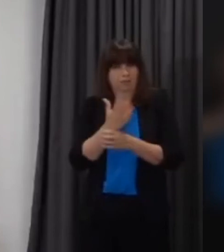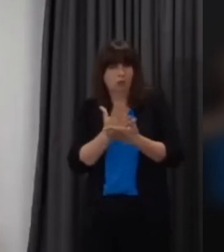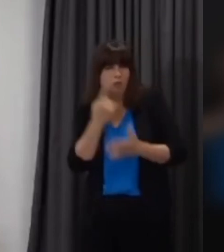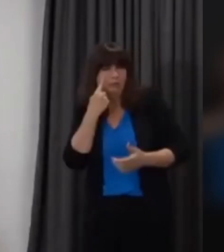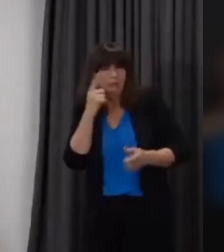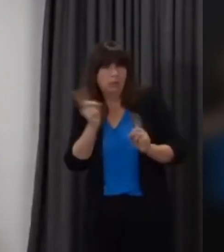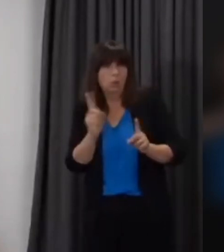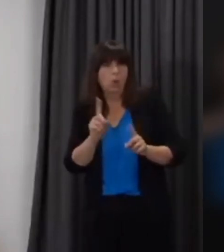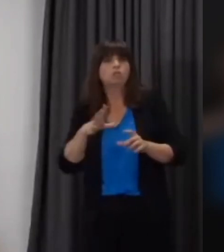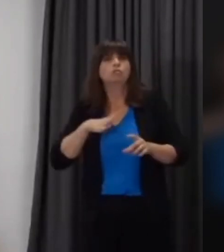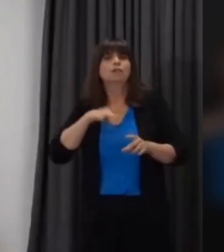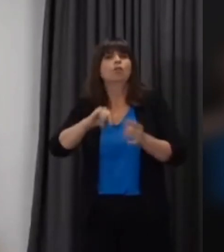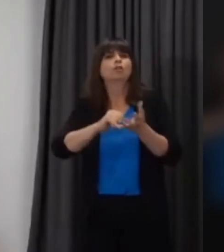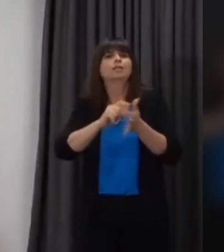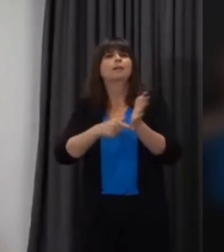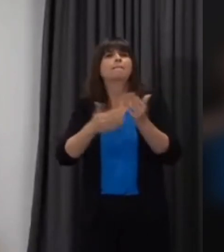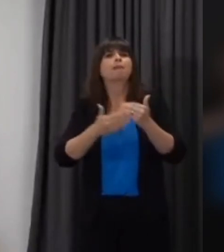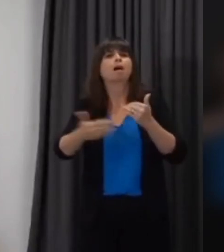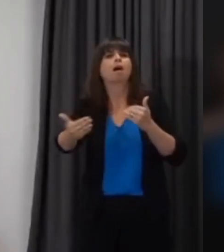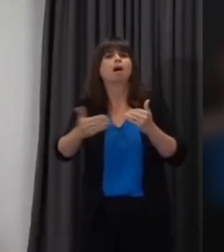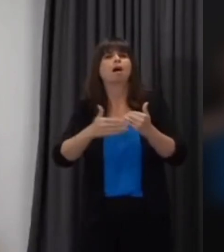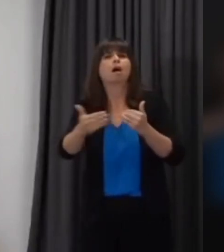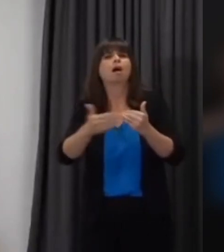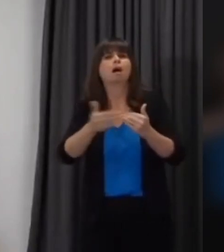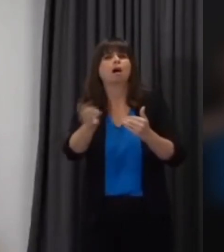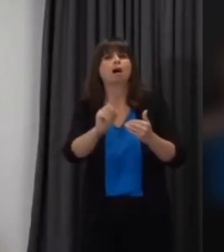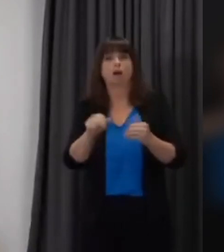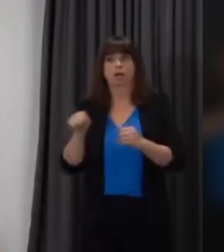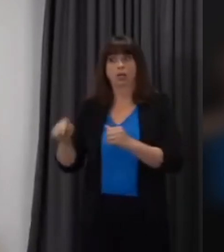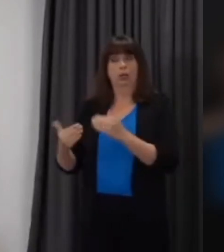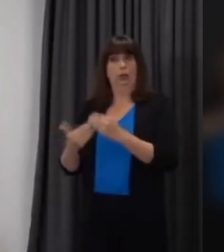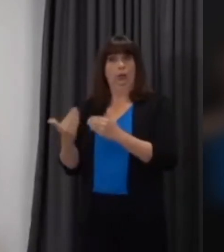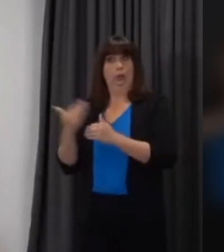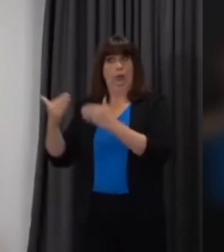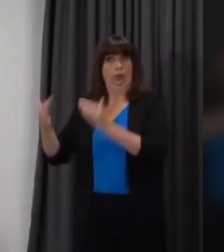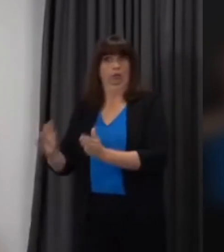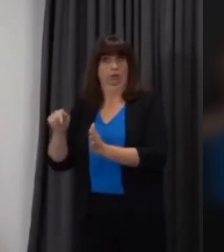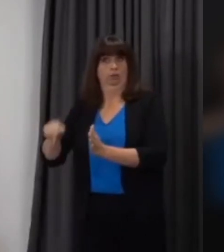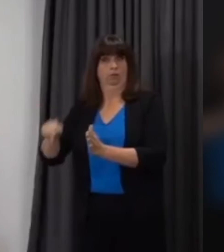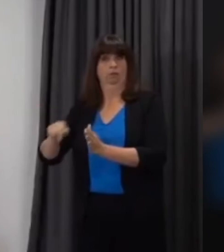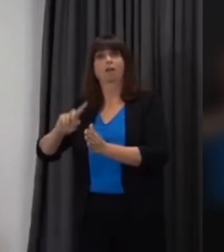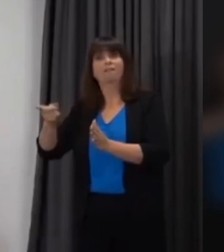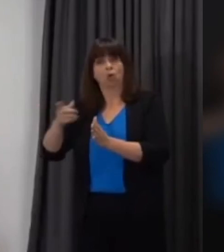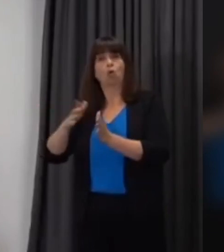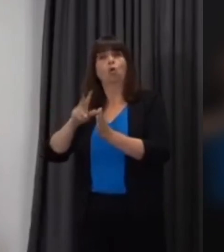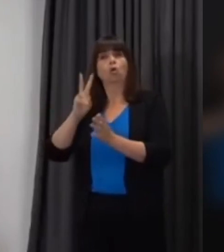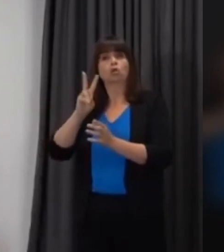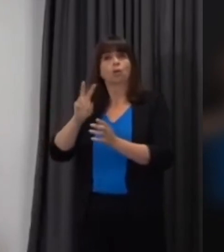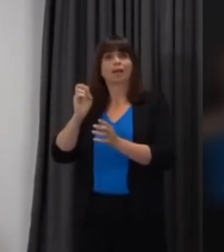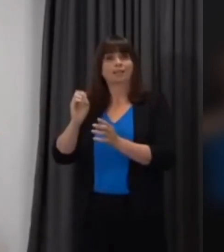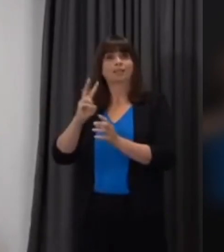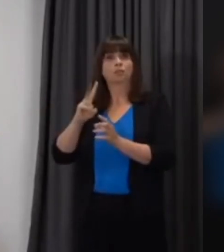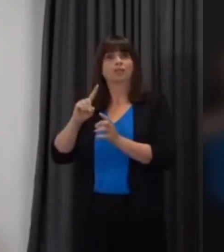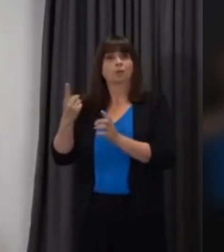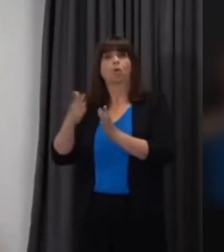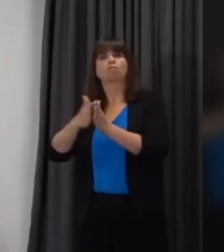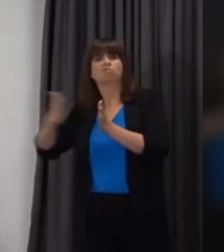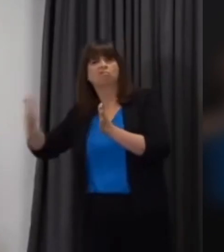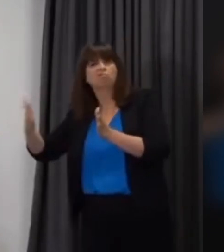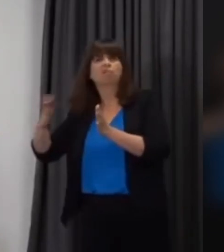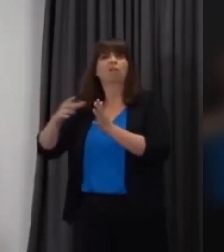this autumn and the renew phase will put arrangements in place for the remainder of the academic year 2020-2021.